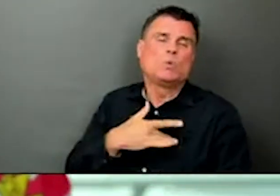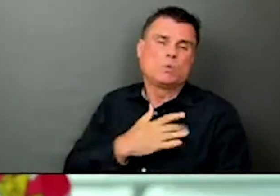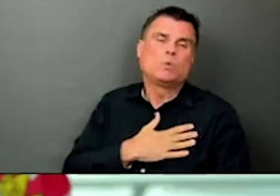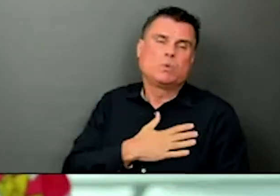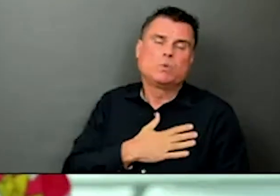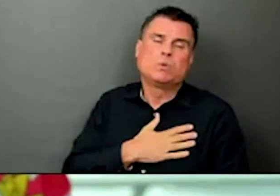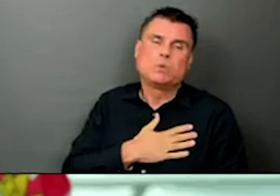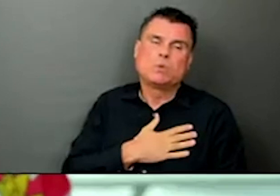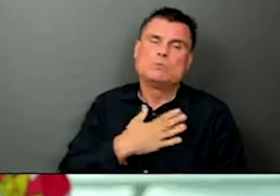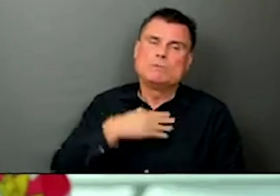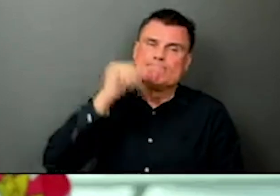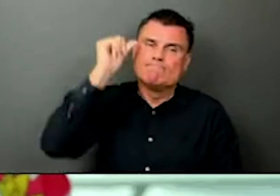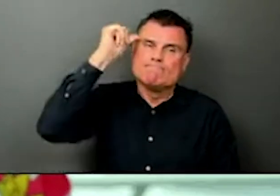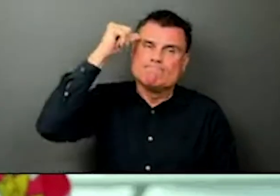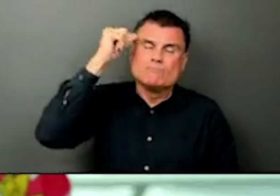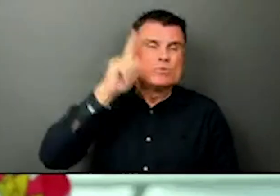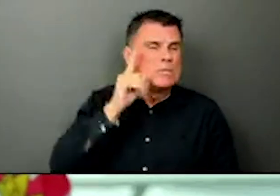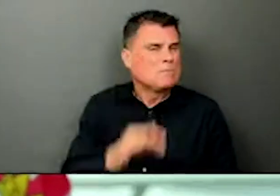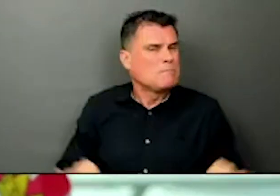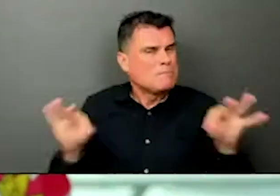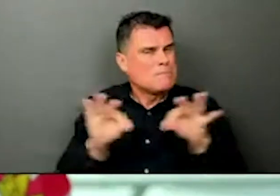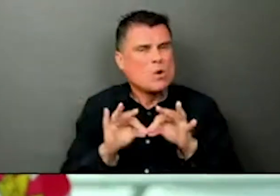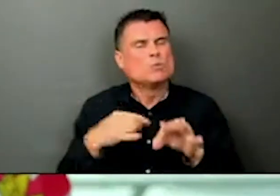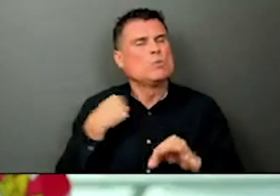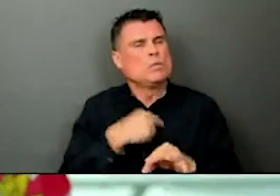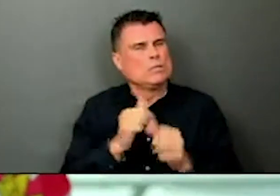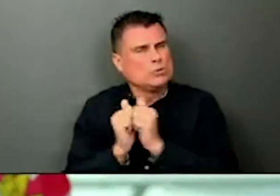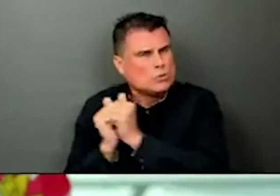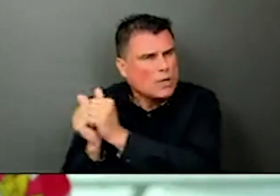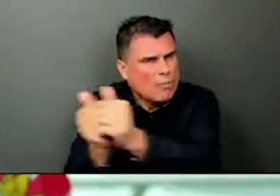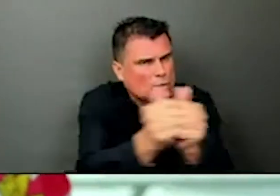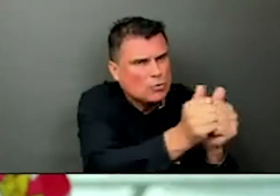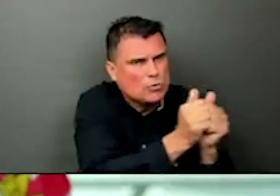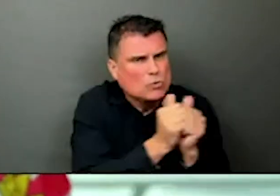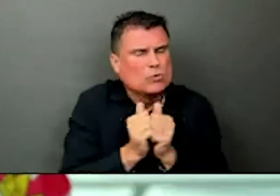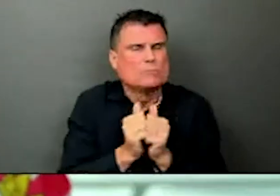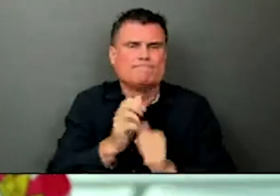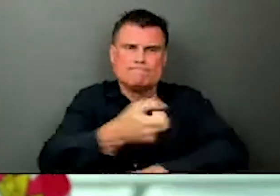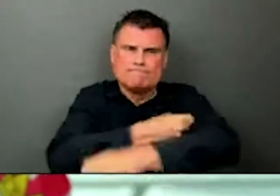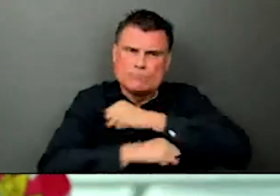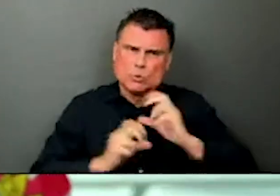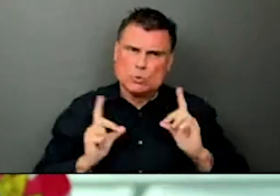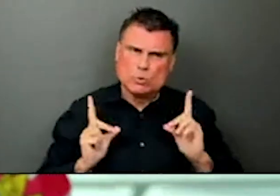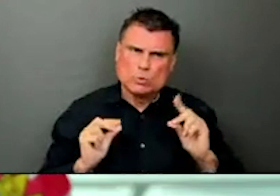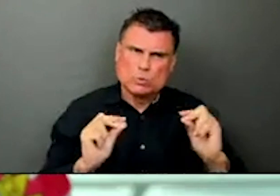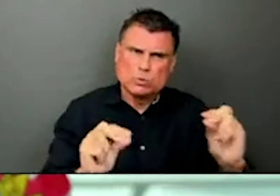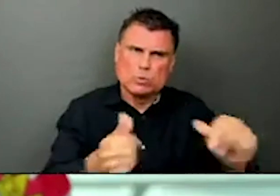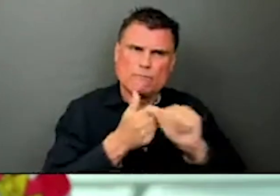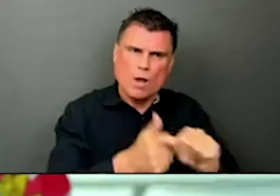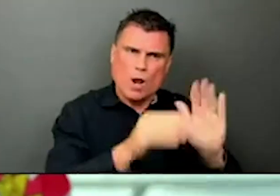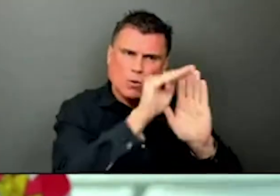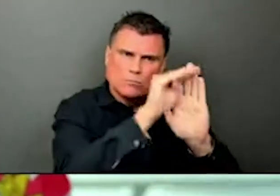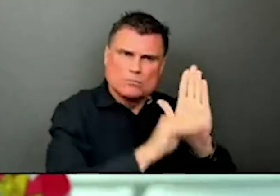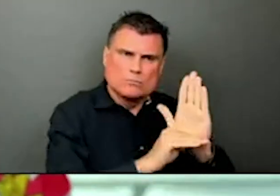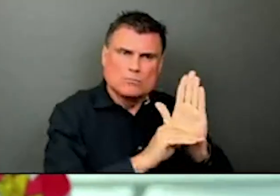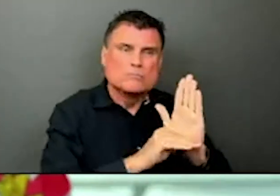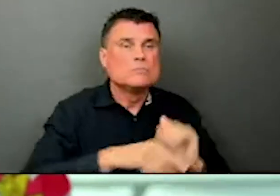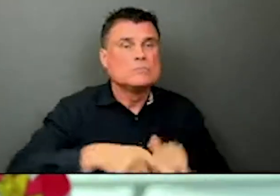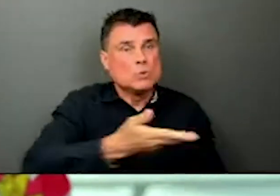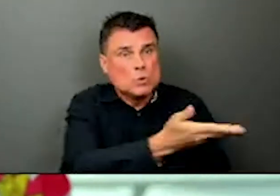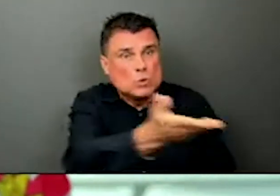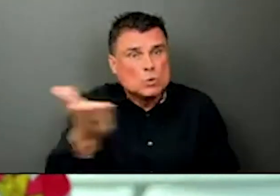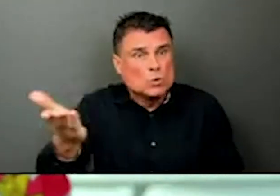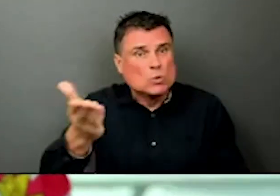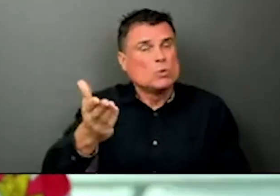health teams, frontline healthcare workers, all of you have been thinking about preventing negative outcomes, preventing